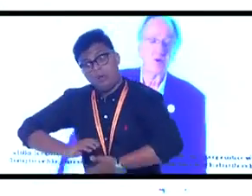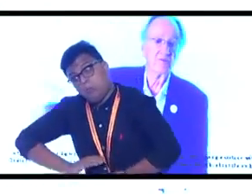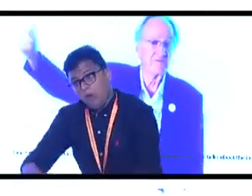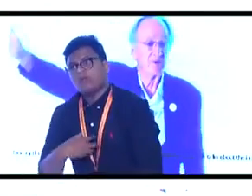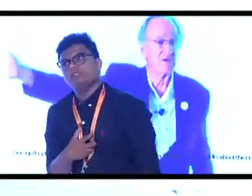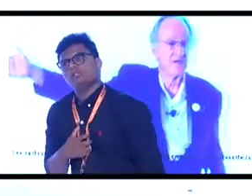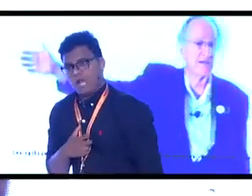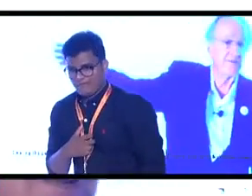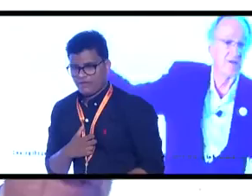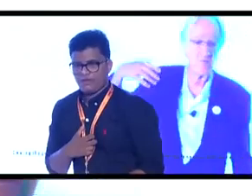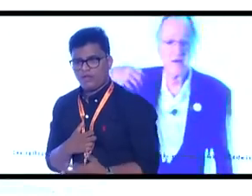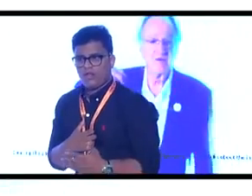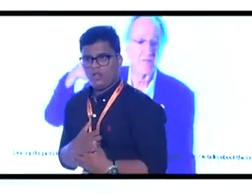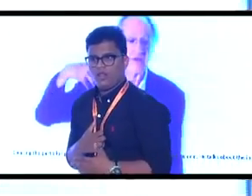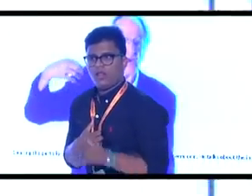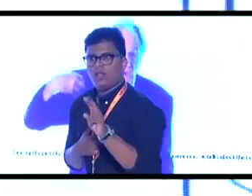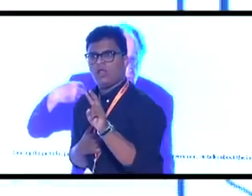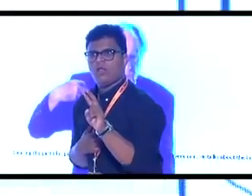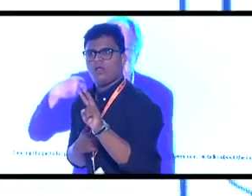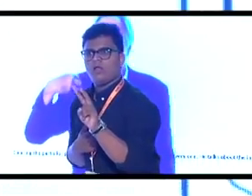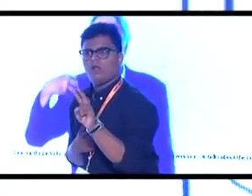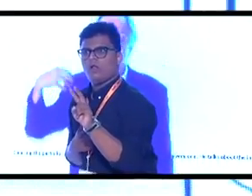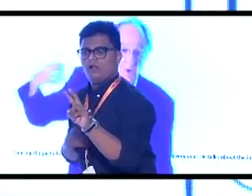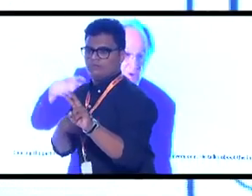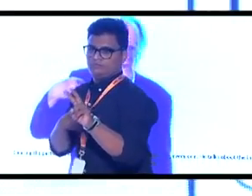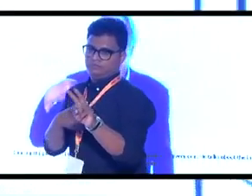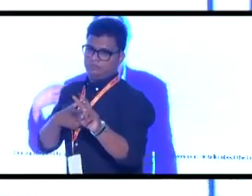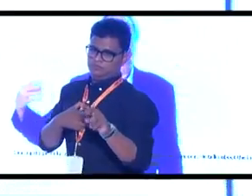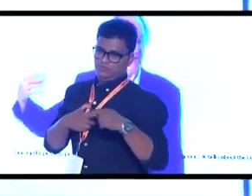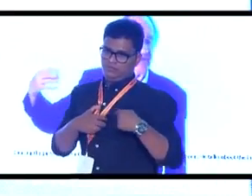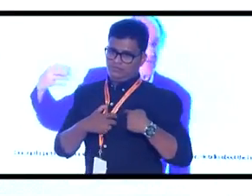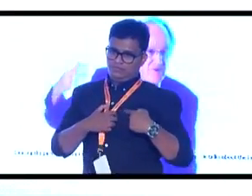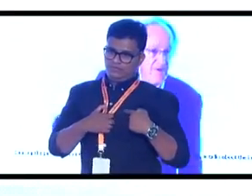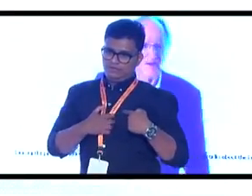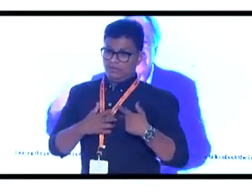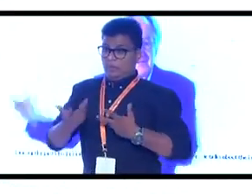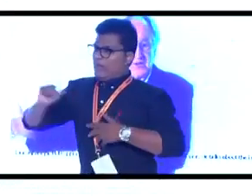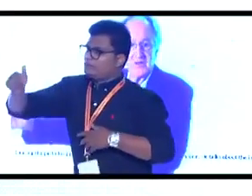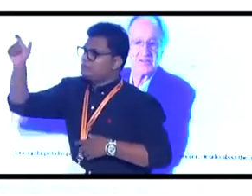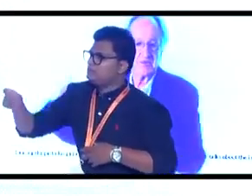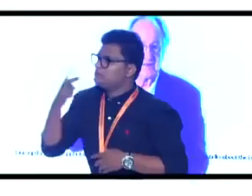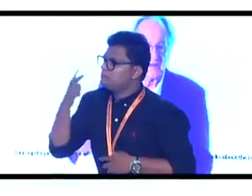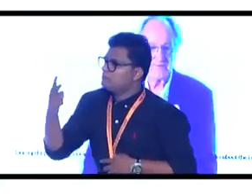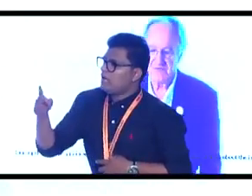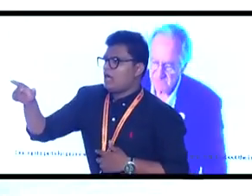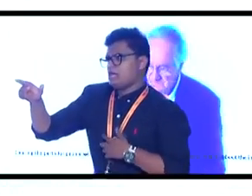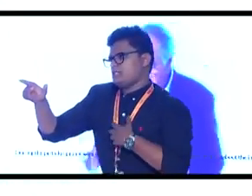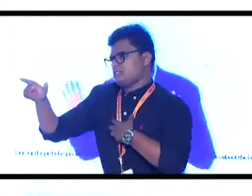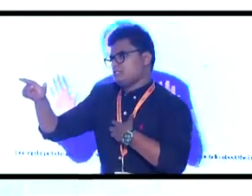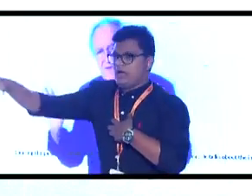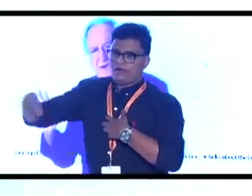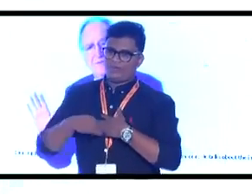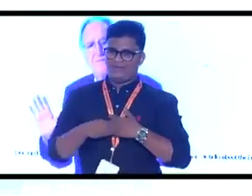And so if this person doesn't like me, there's probably something he heard about me, or she heard about me, from somebody that caused them not to like me.